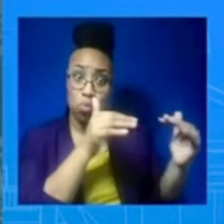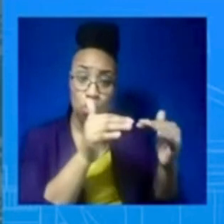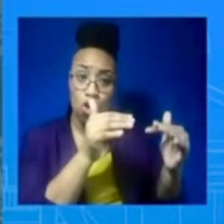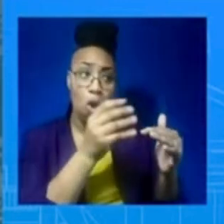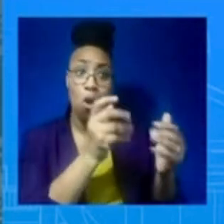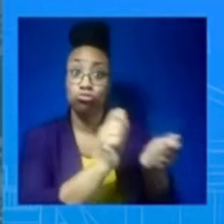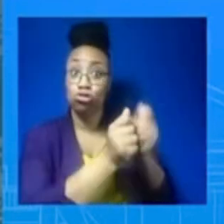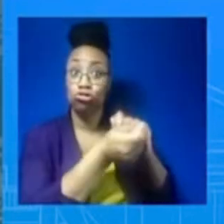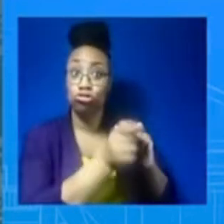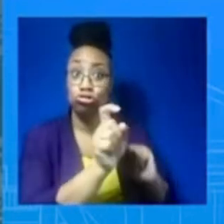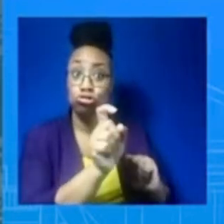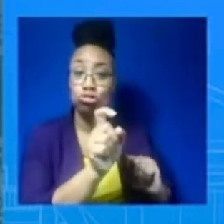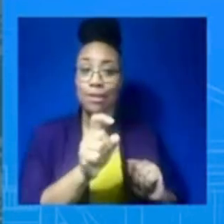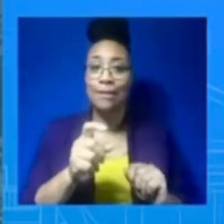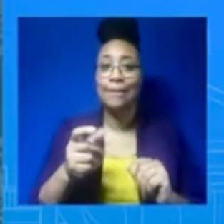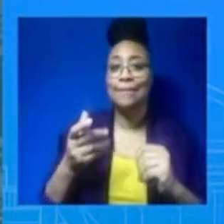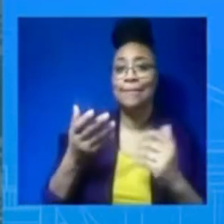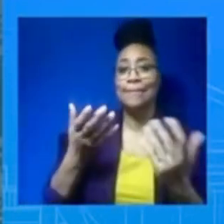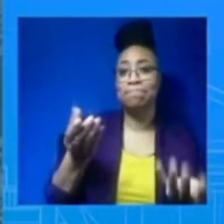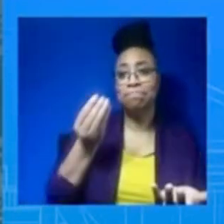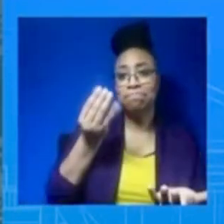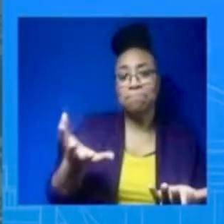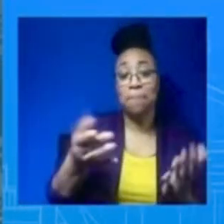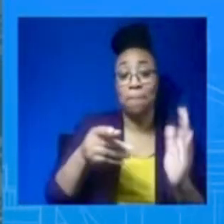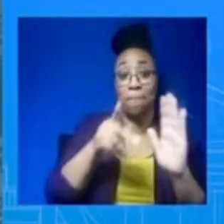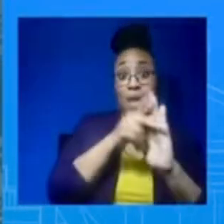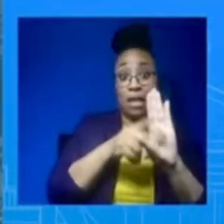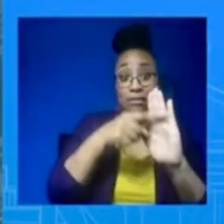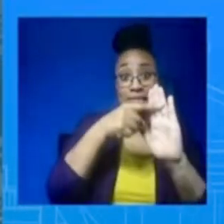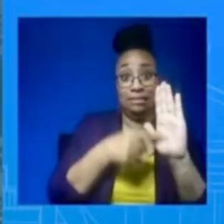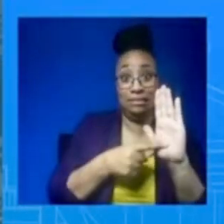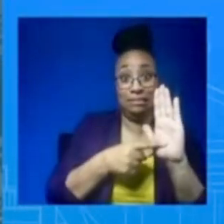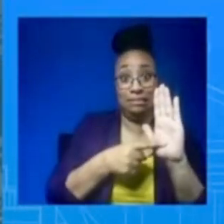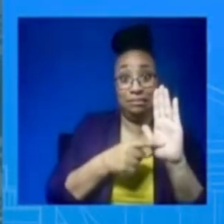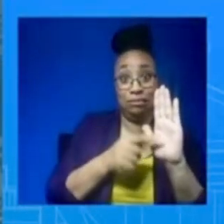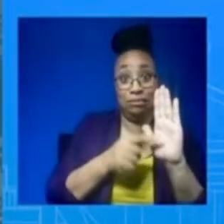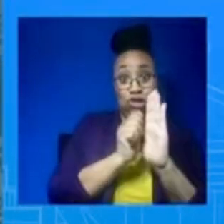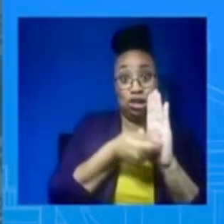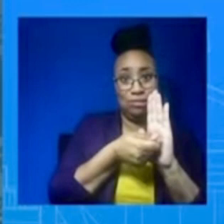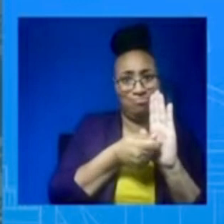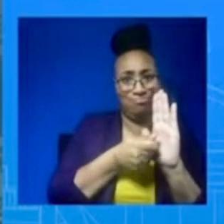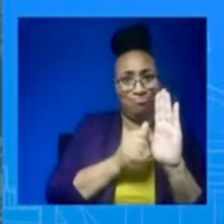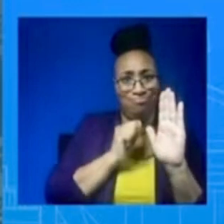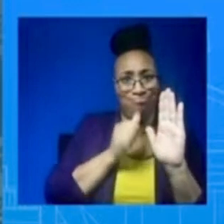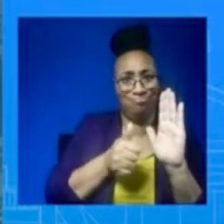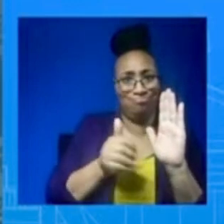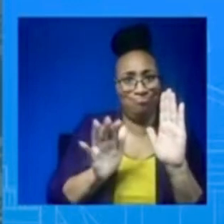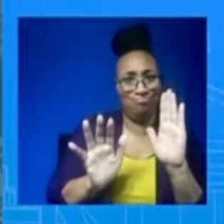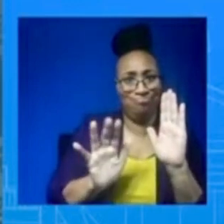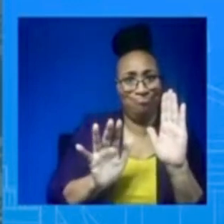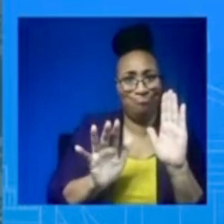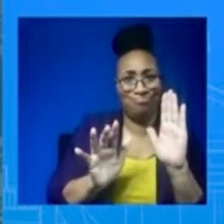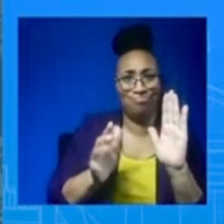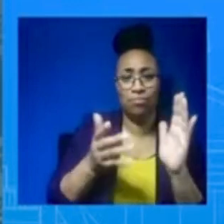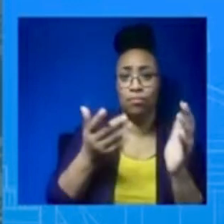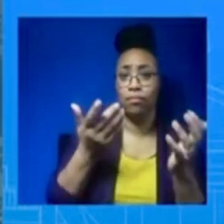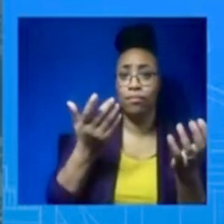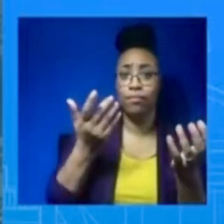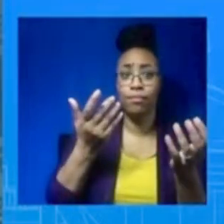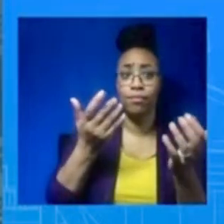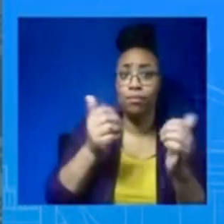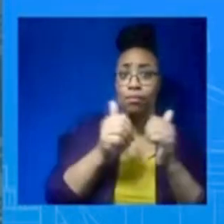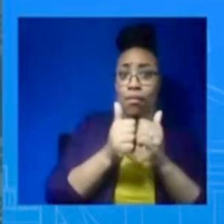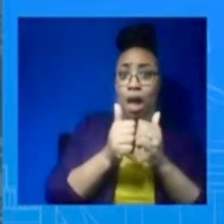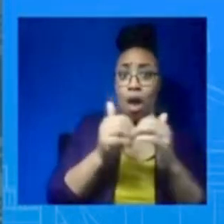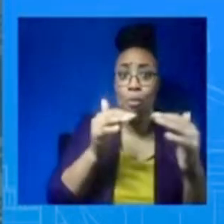What could end the war is real simple? I mean, it ain't hard. All he's got to do is take his troops out of Ukraine. They don't belong there anyway.